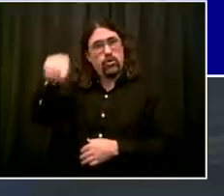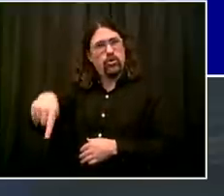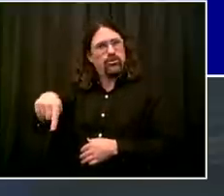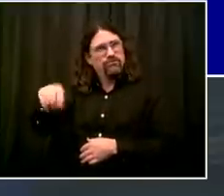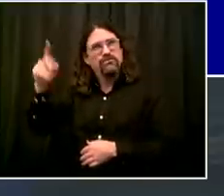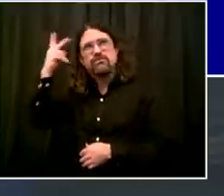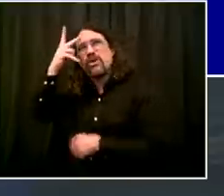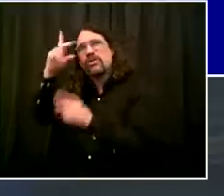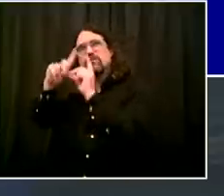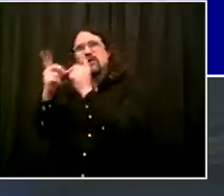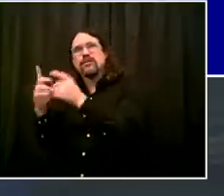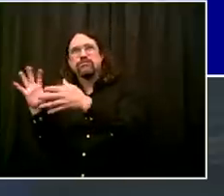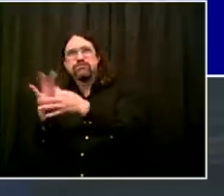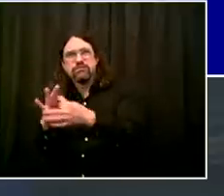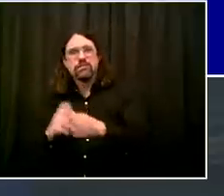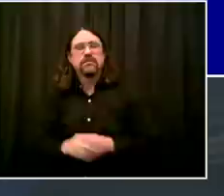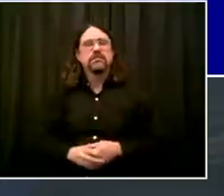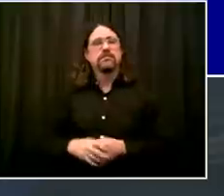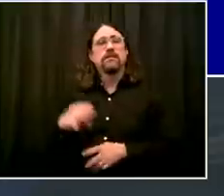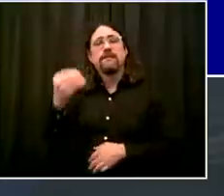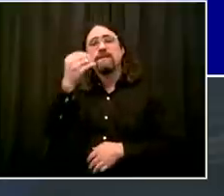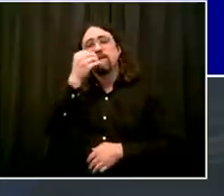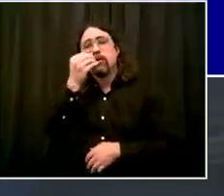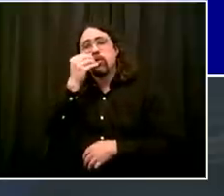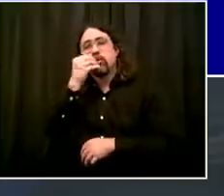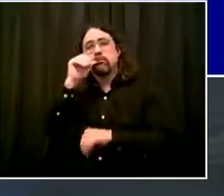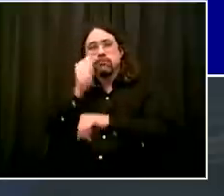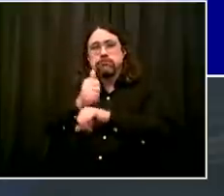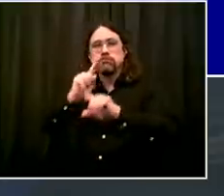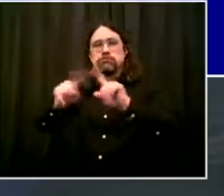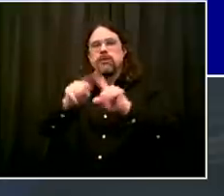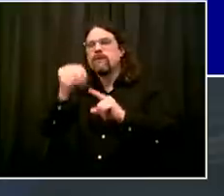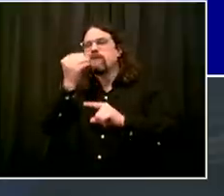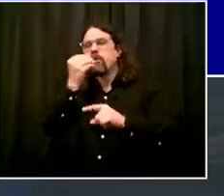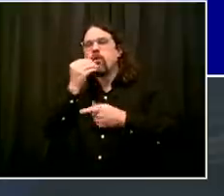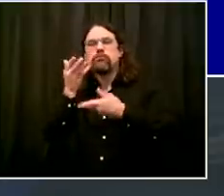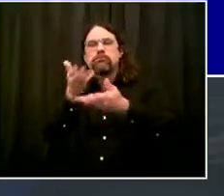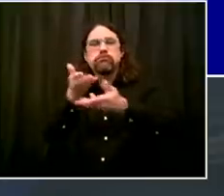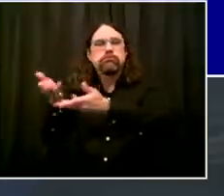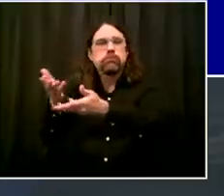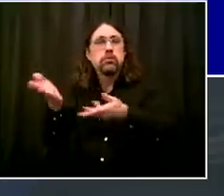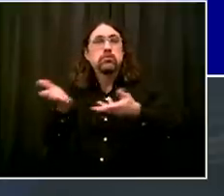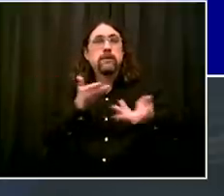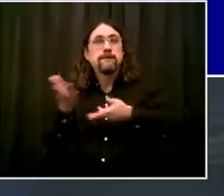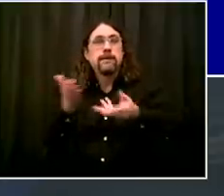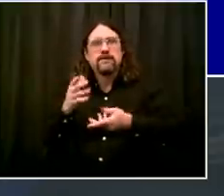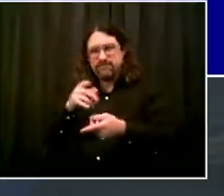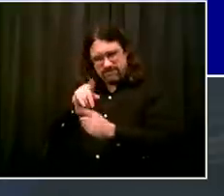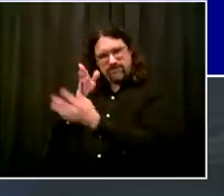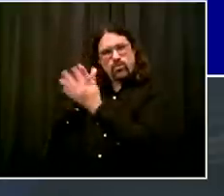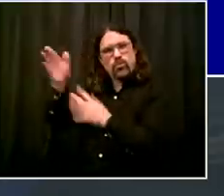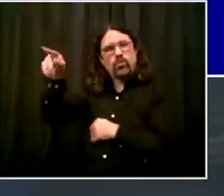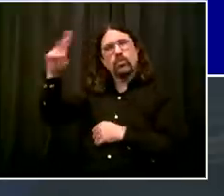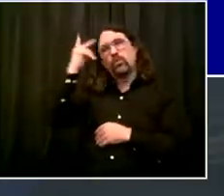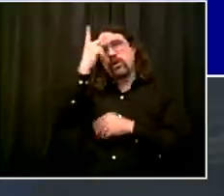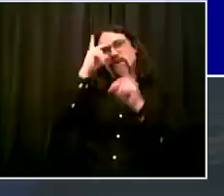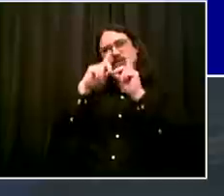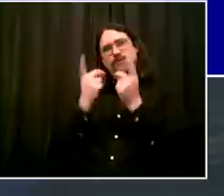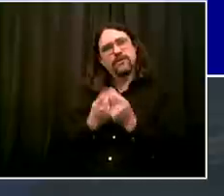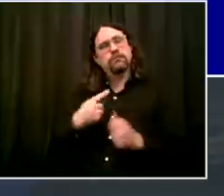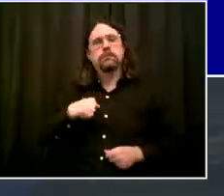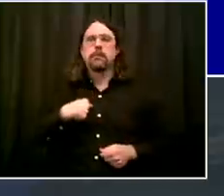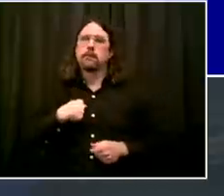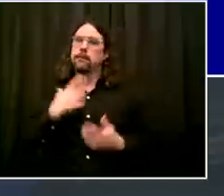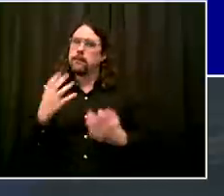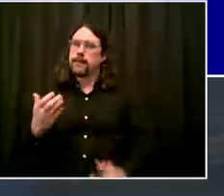parks and beyond. So we want to thank them. So today is Go Green